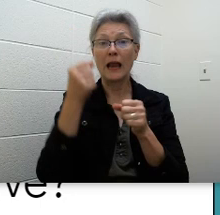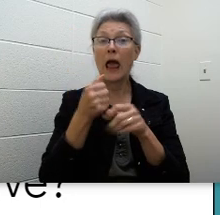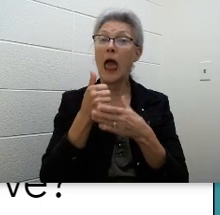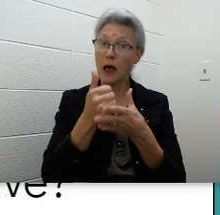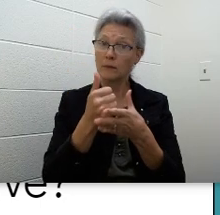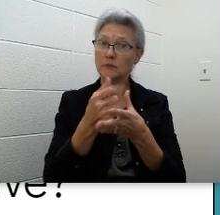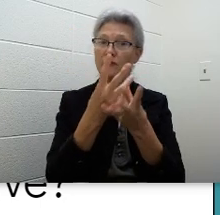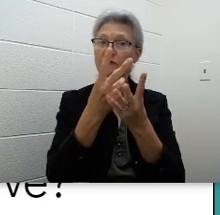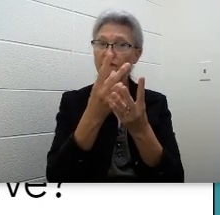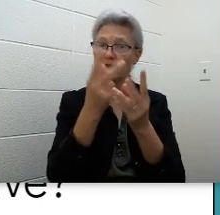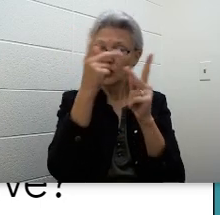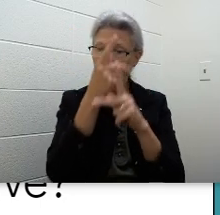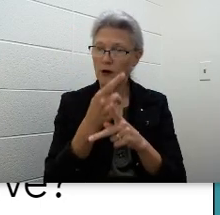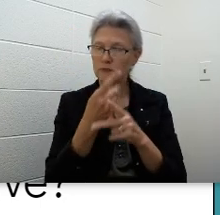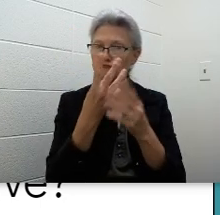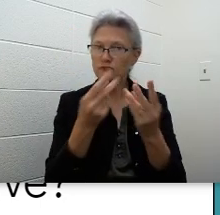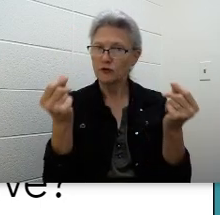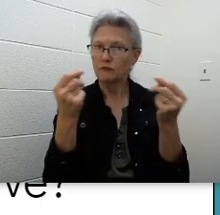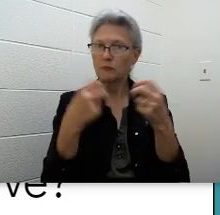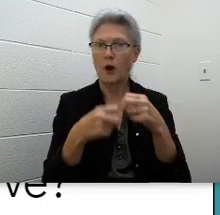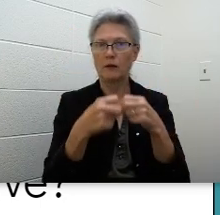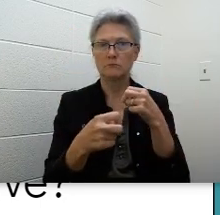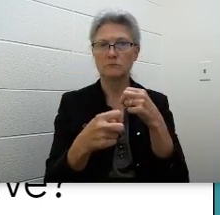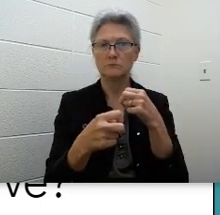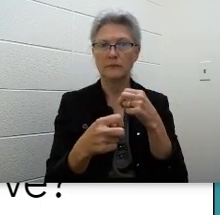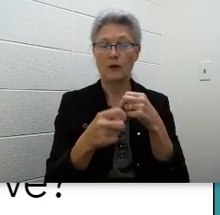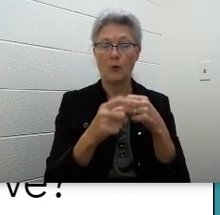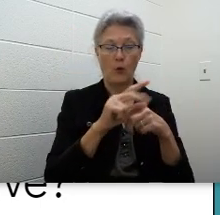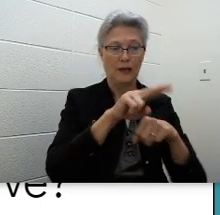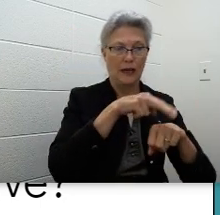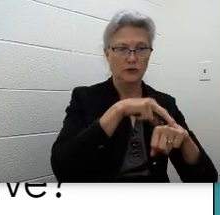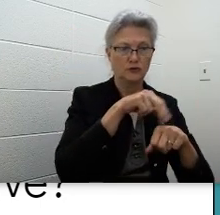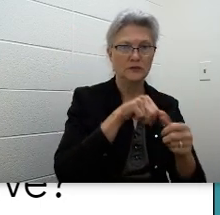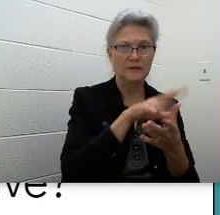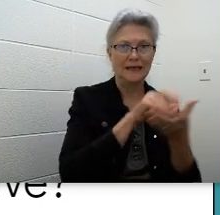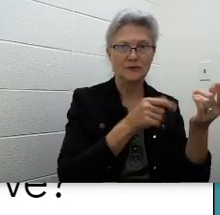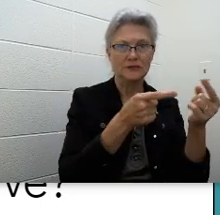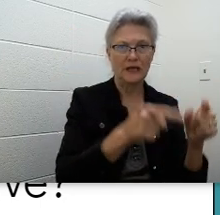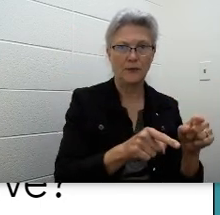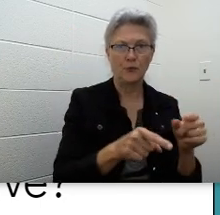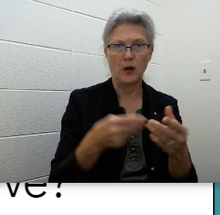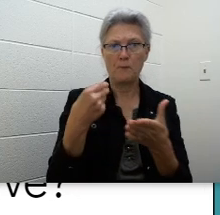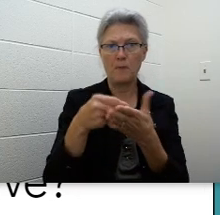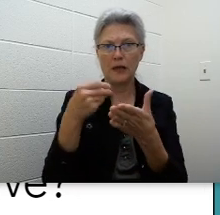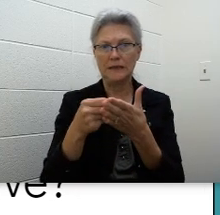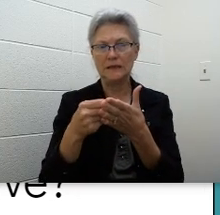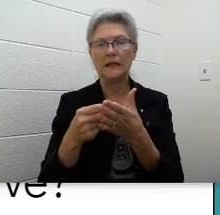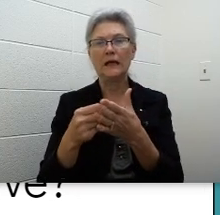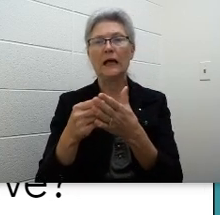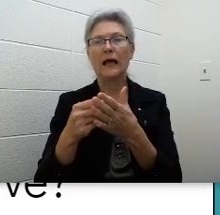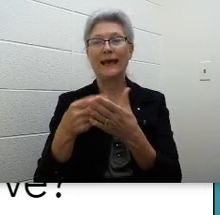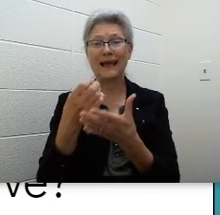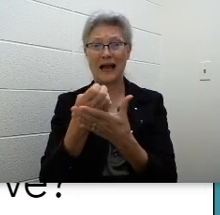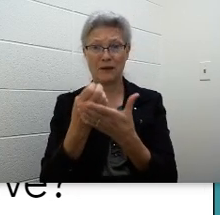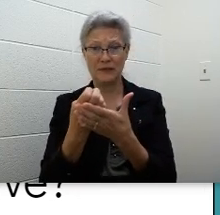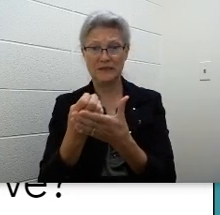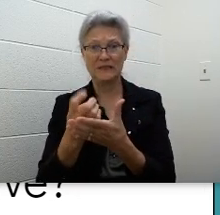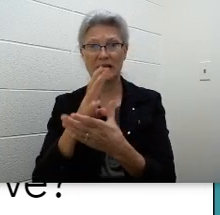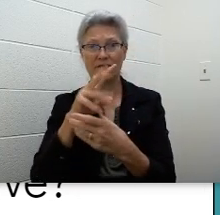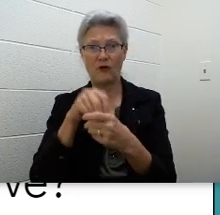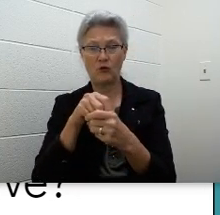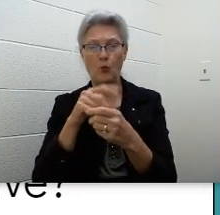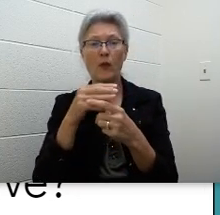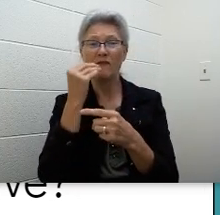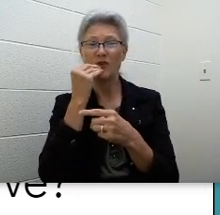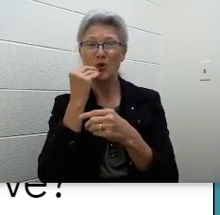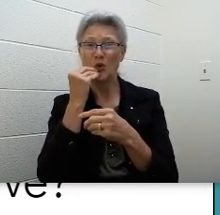They help solve problems when natural disasters occur. They help solve problems when money is involved. And they help solve problems when